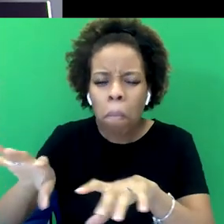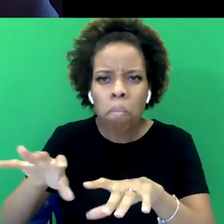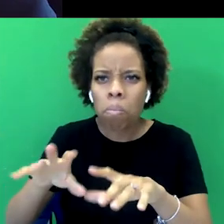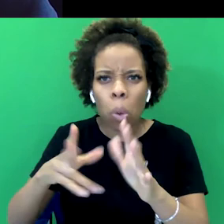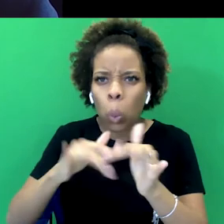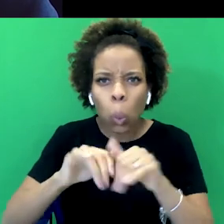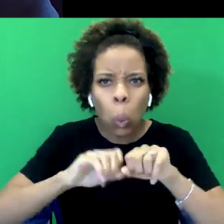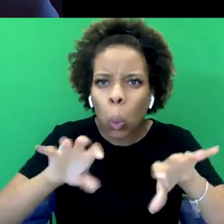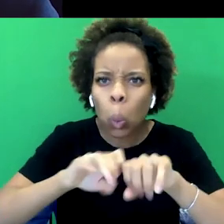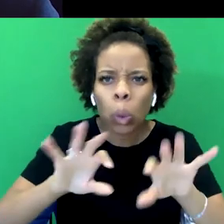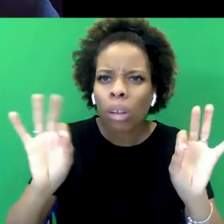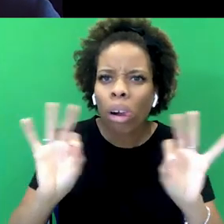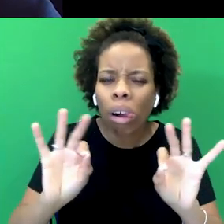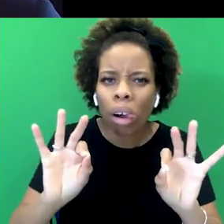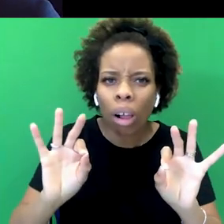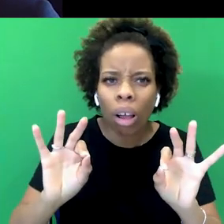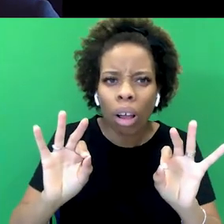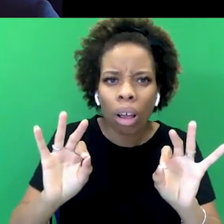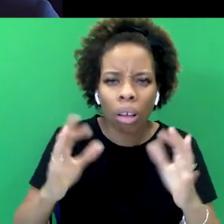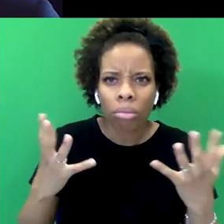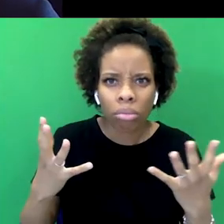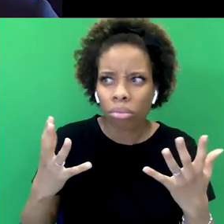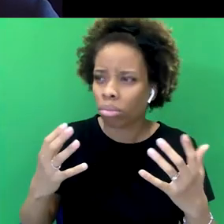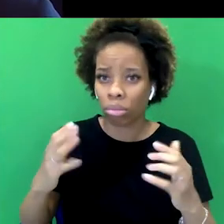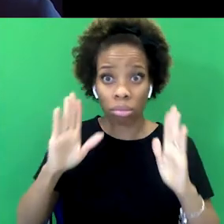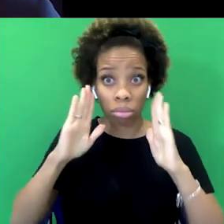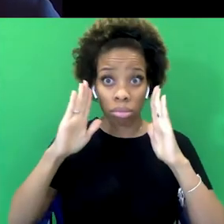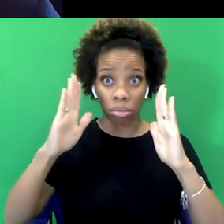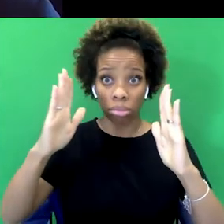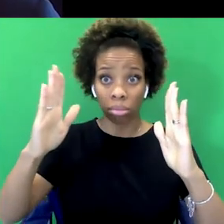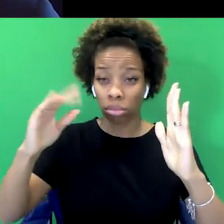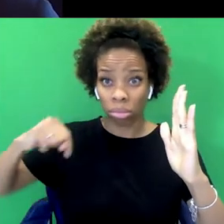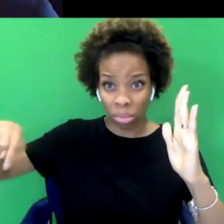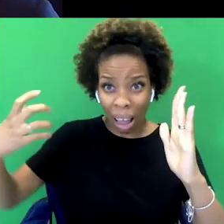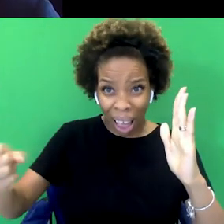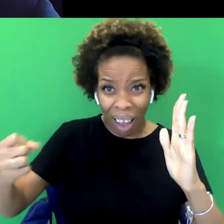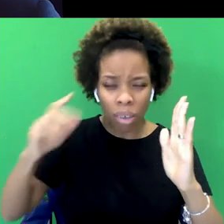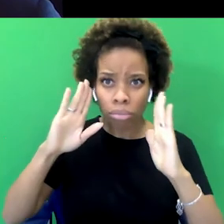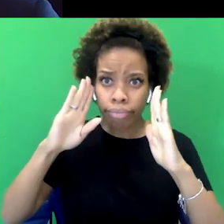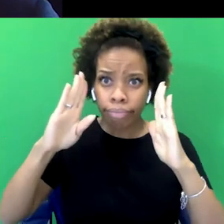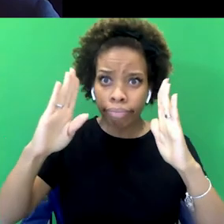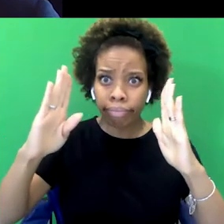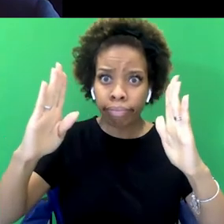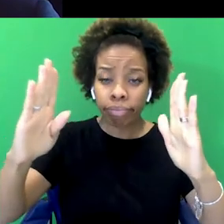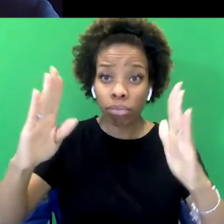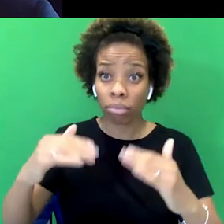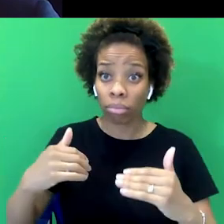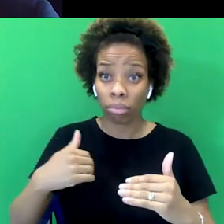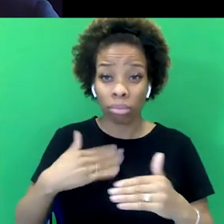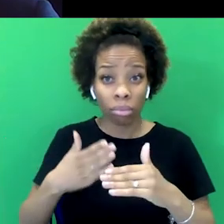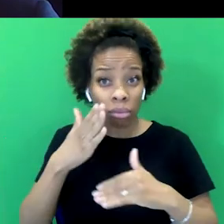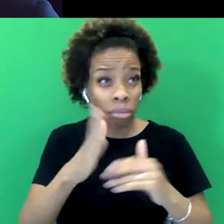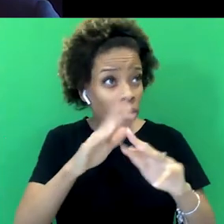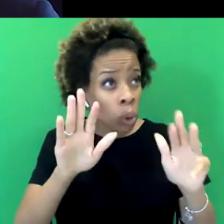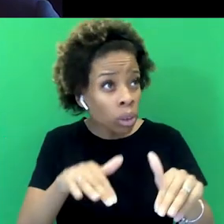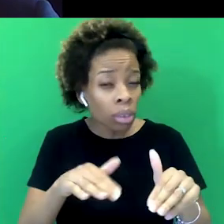So our film scene ignores it. And I mean, I don't remember going to any museum or art exhibition as a kid